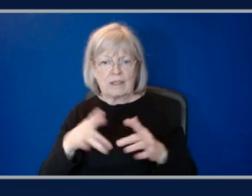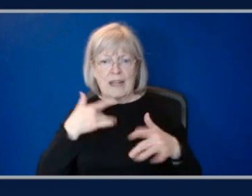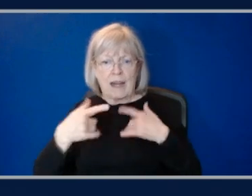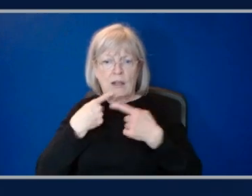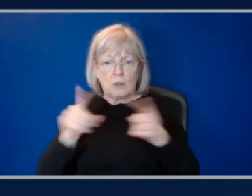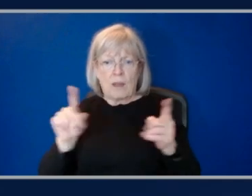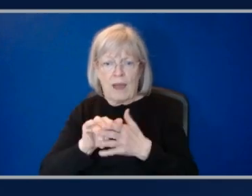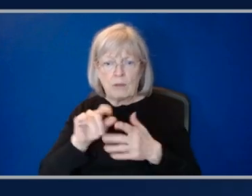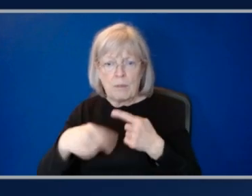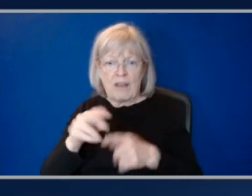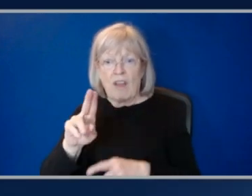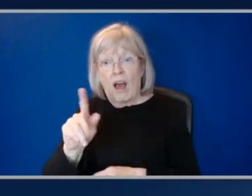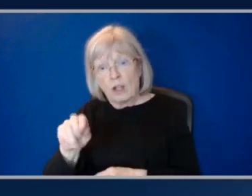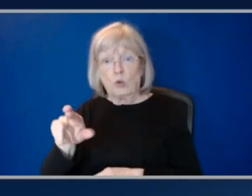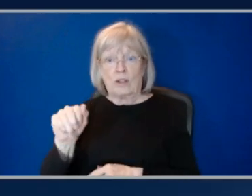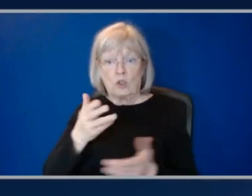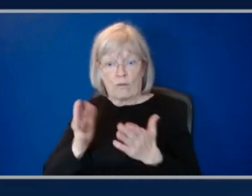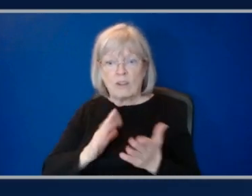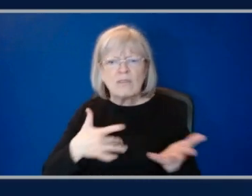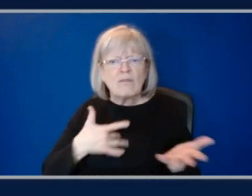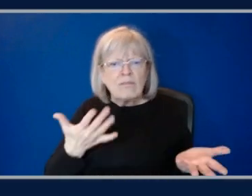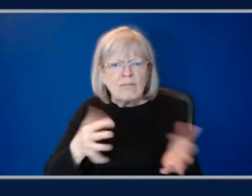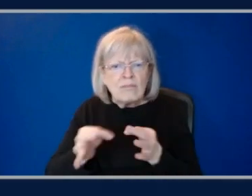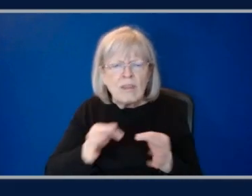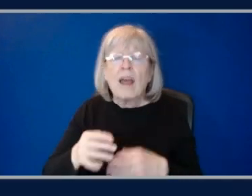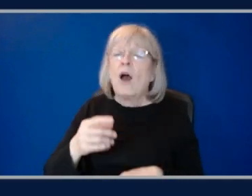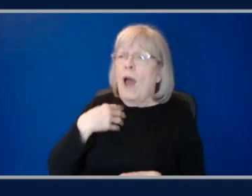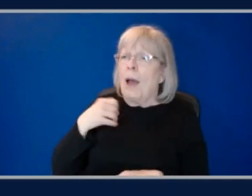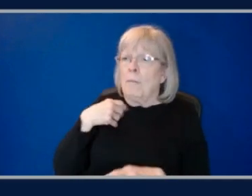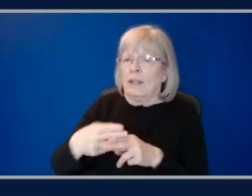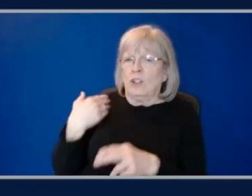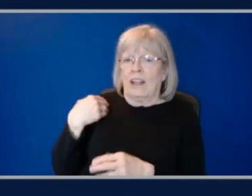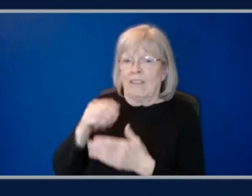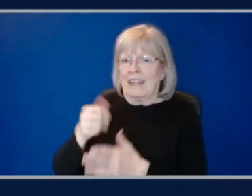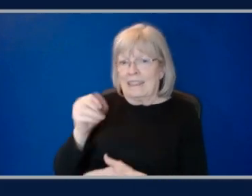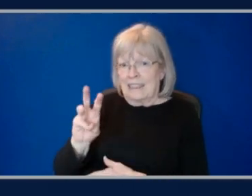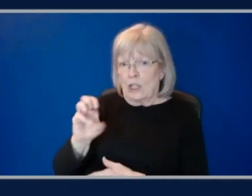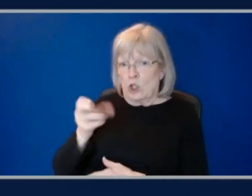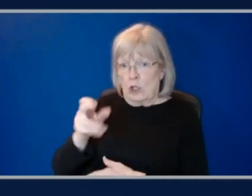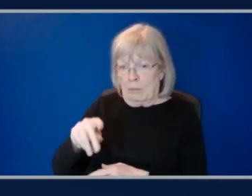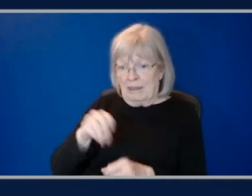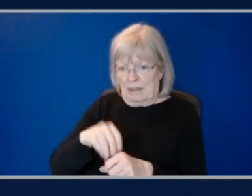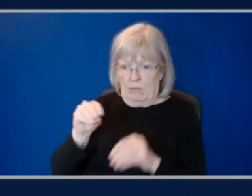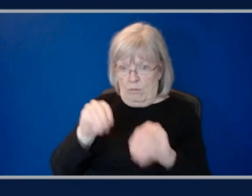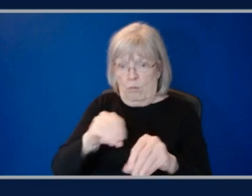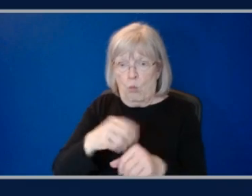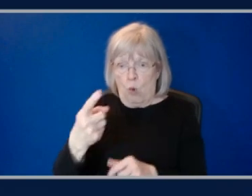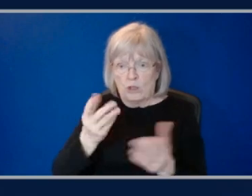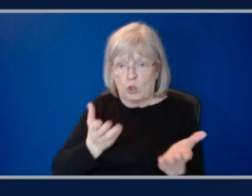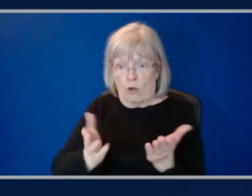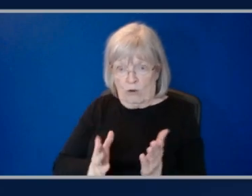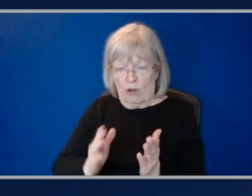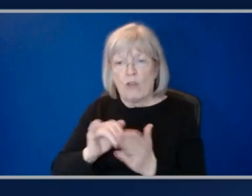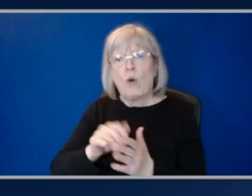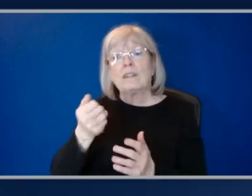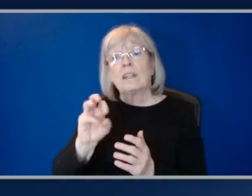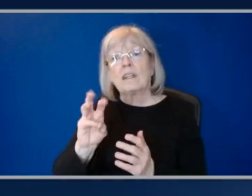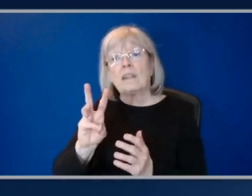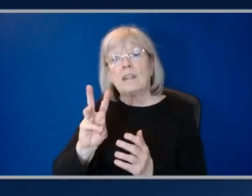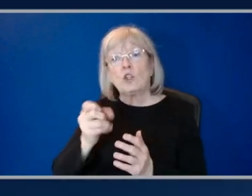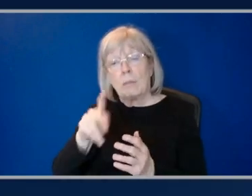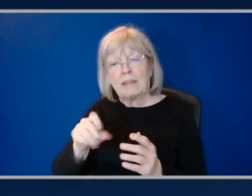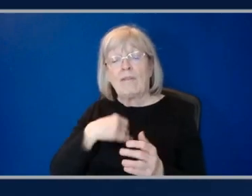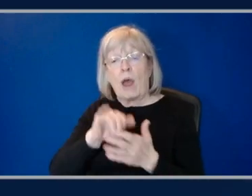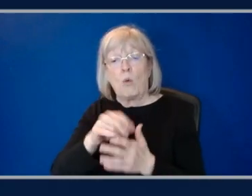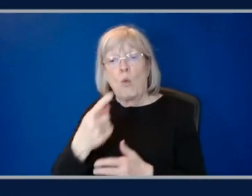it's a great question. So, so I mentioned those 16 chips locked into a single server. Well, those 16 chips have that one terabit